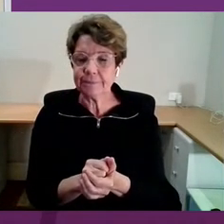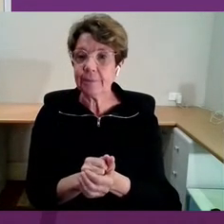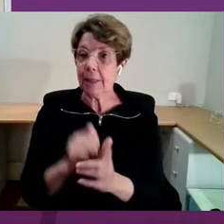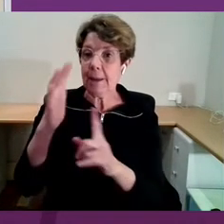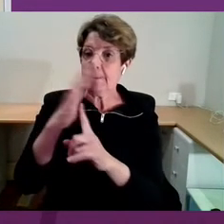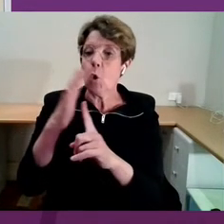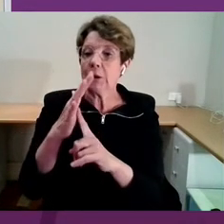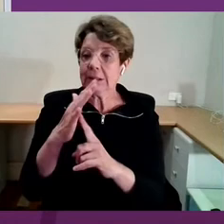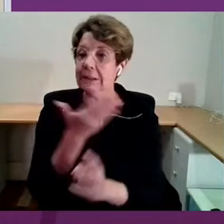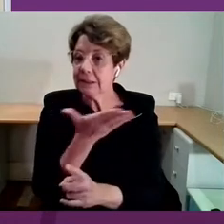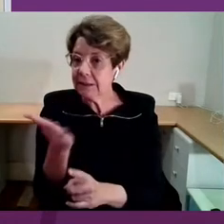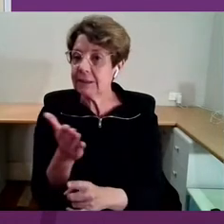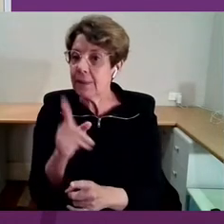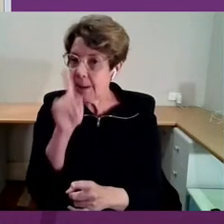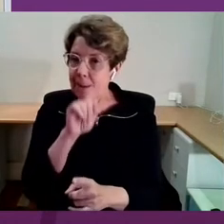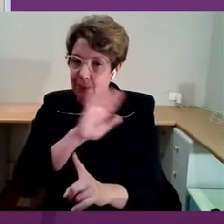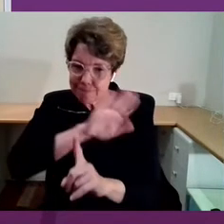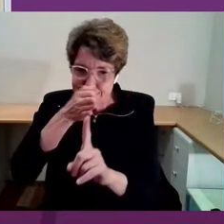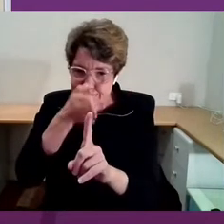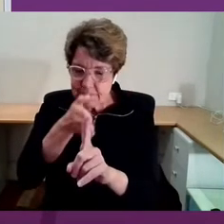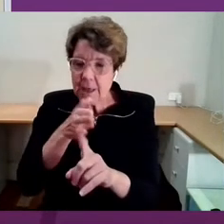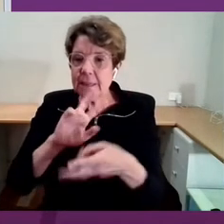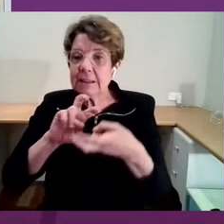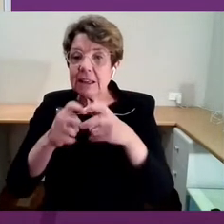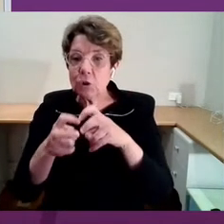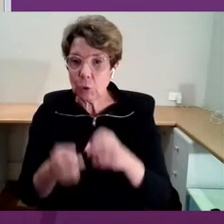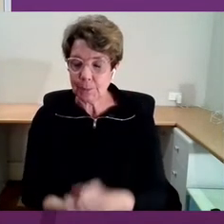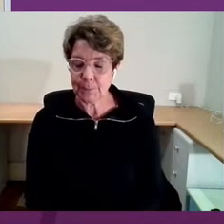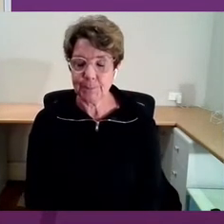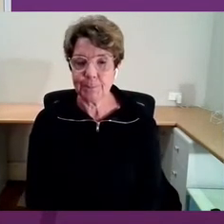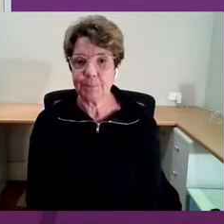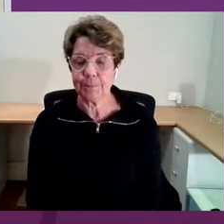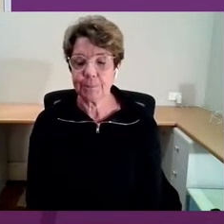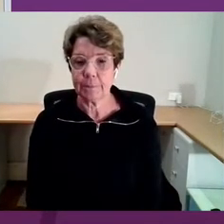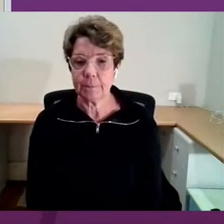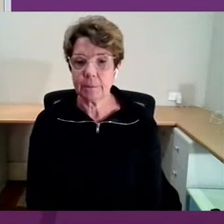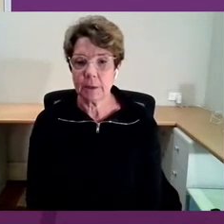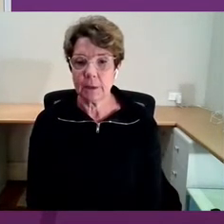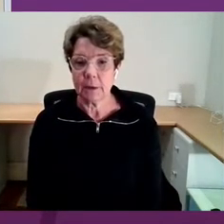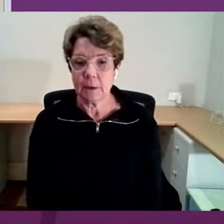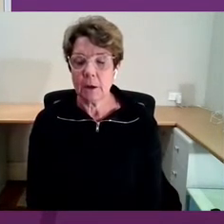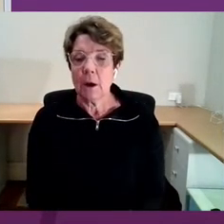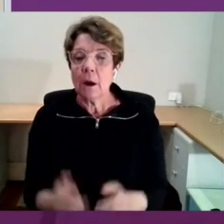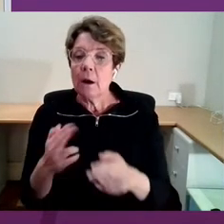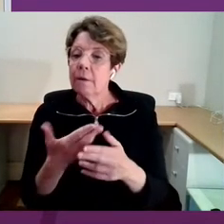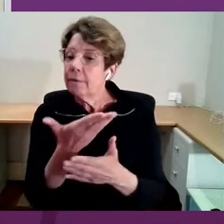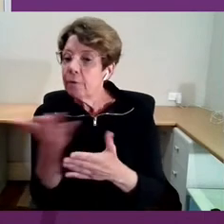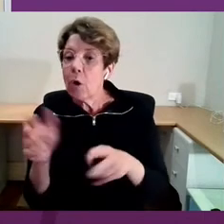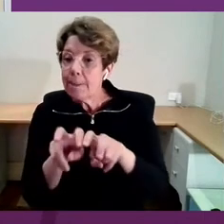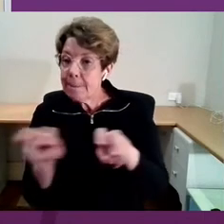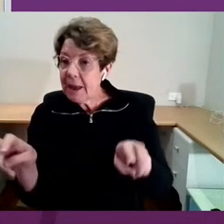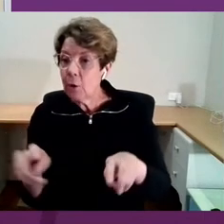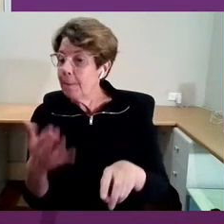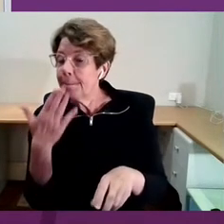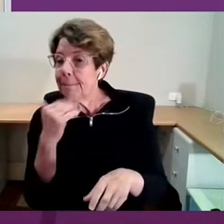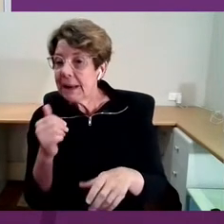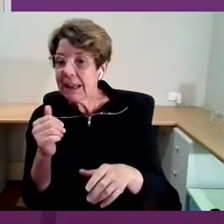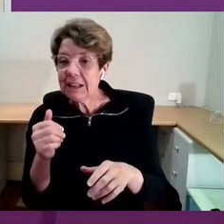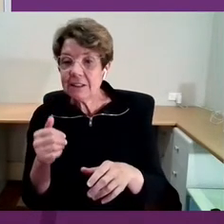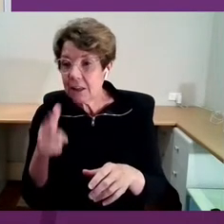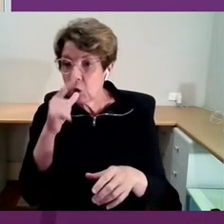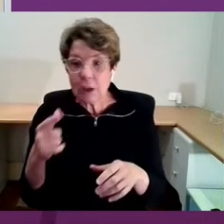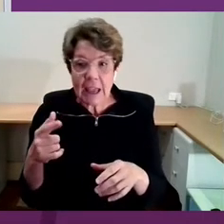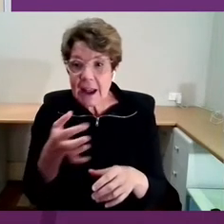have put on this issue. Also, for members of the panel, do jump in and ask each other questions,